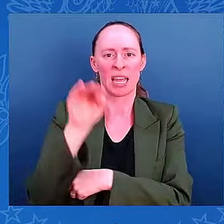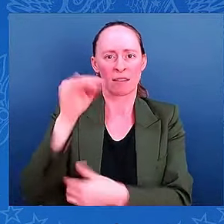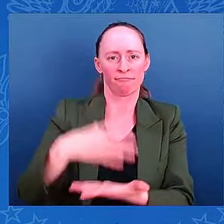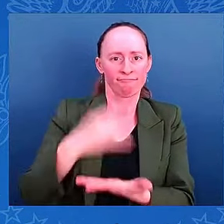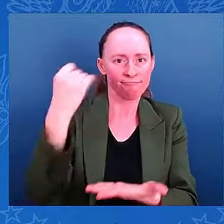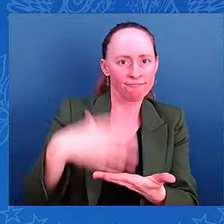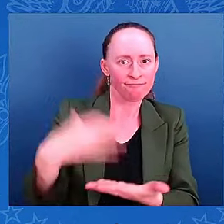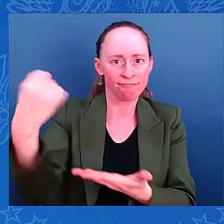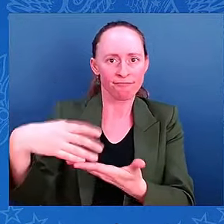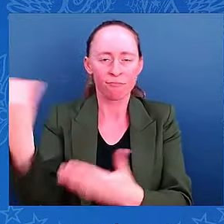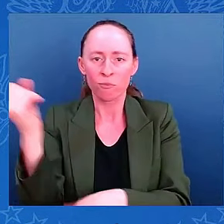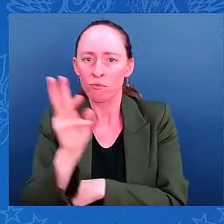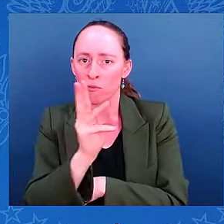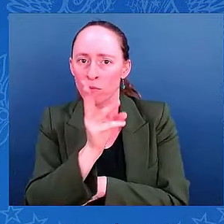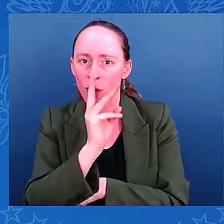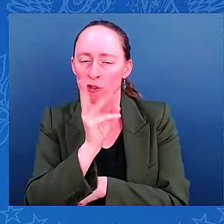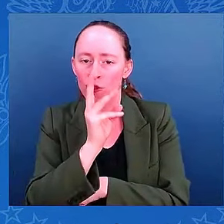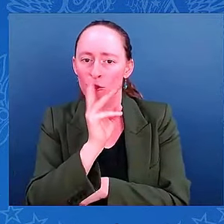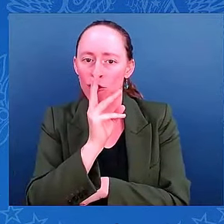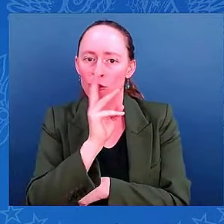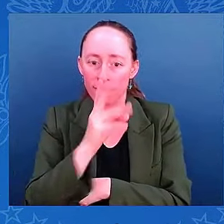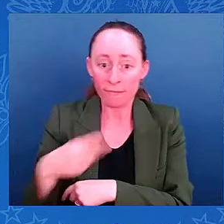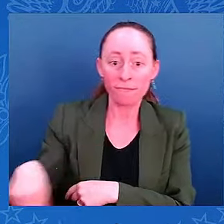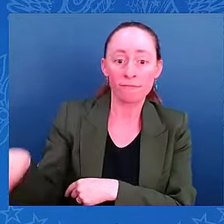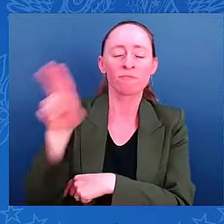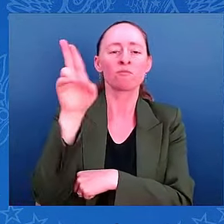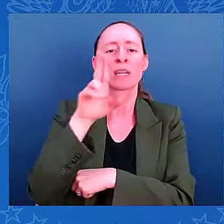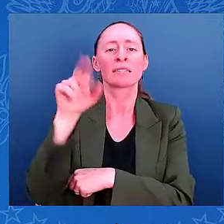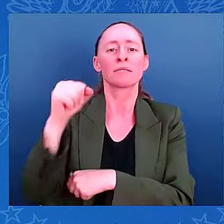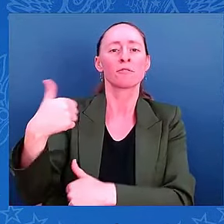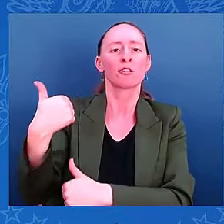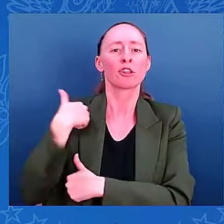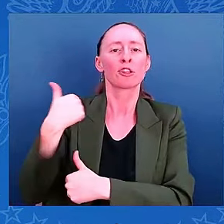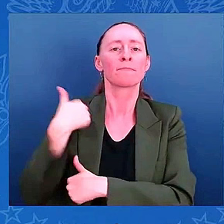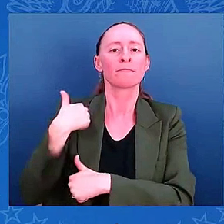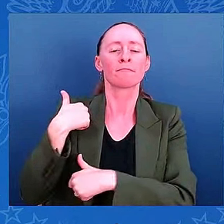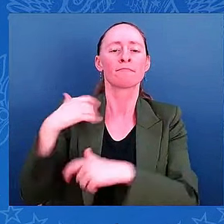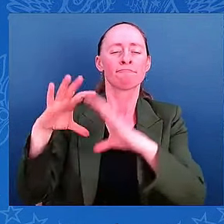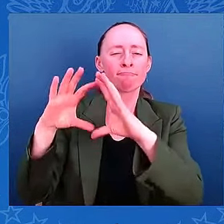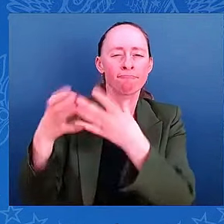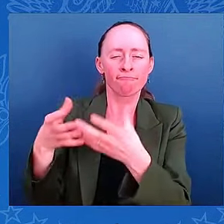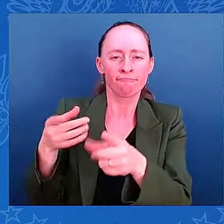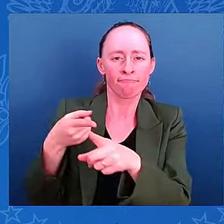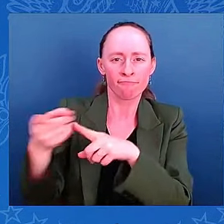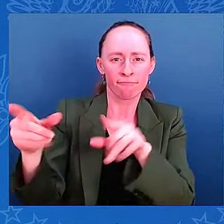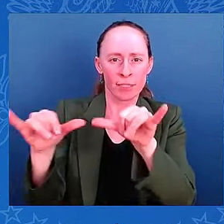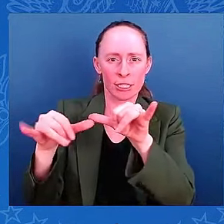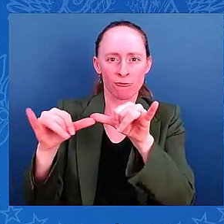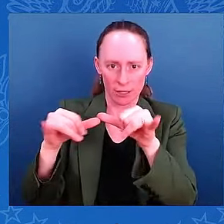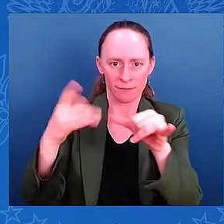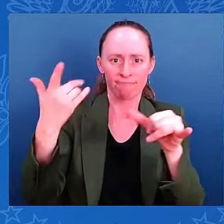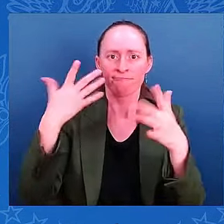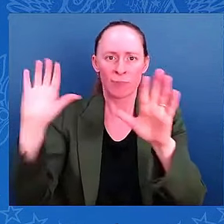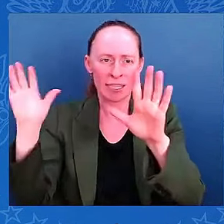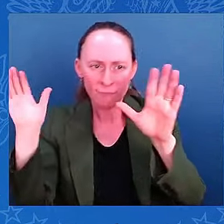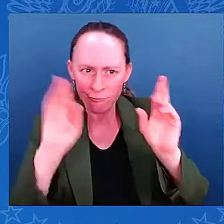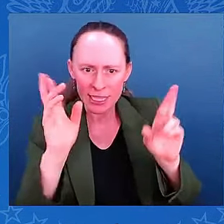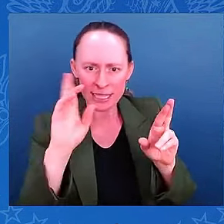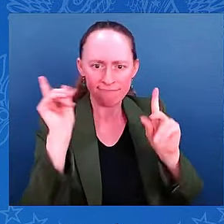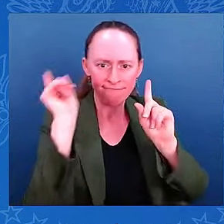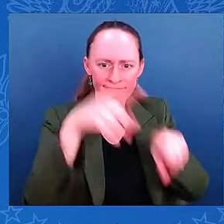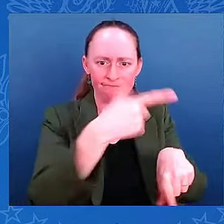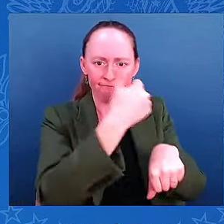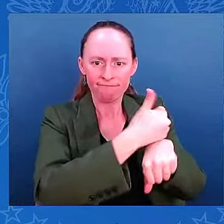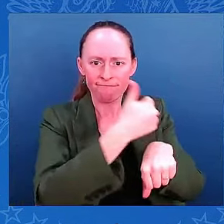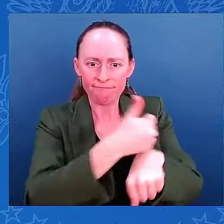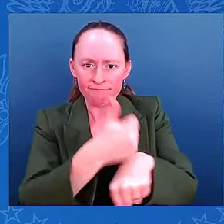is providing temporary power, temporary roofing, debris removal support and engineering expertise. The U